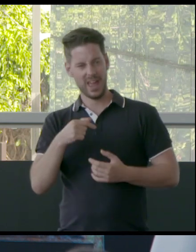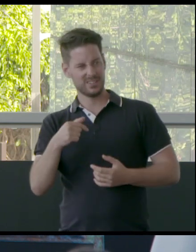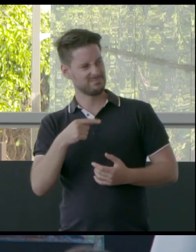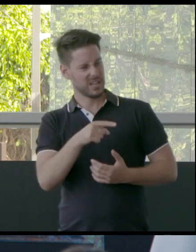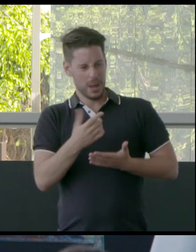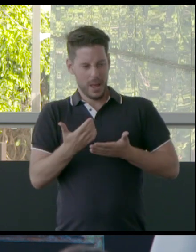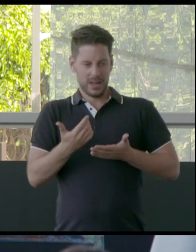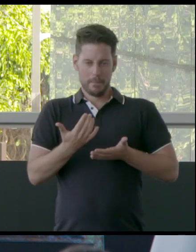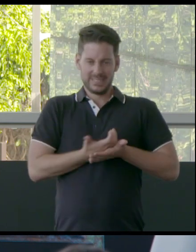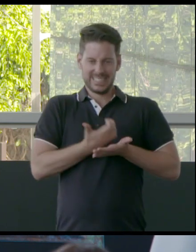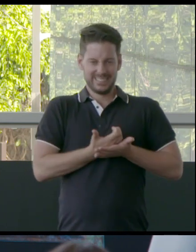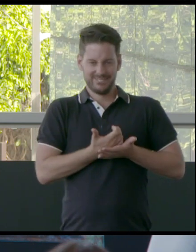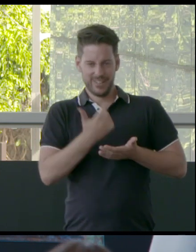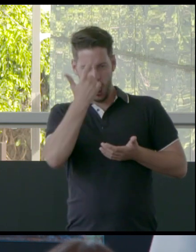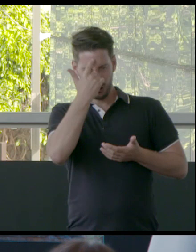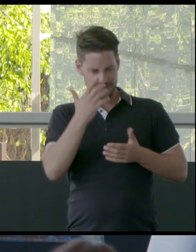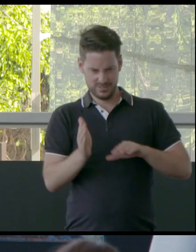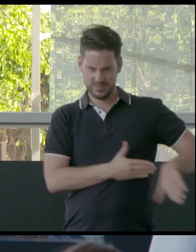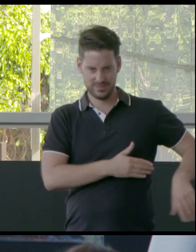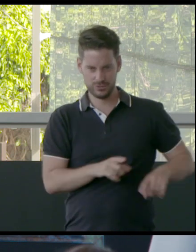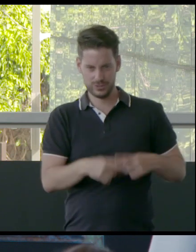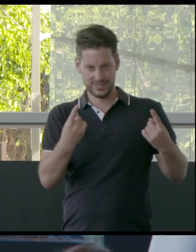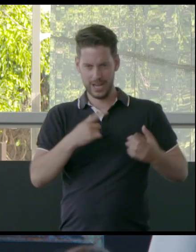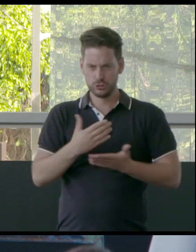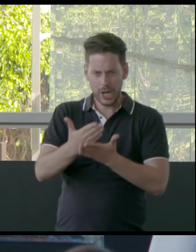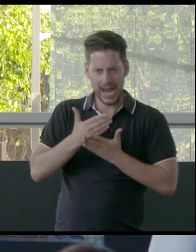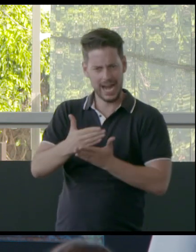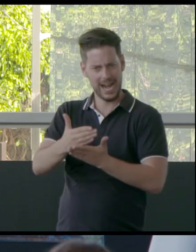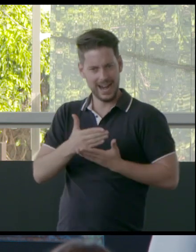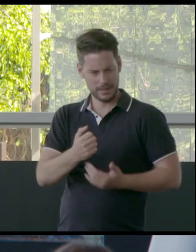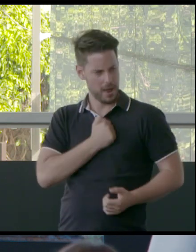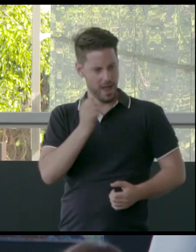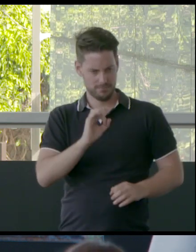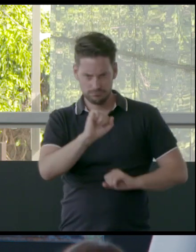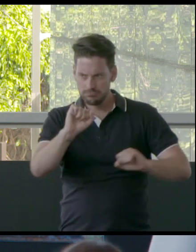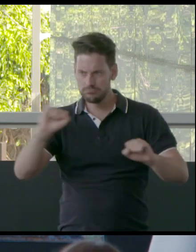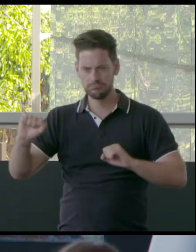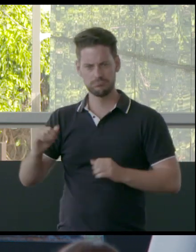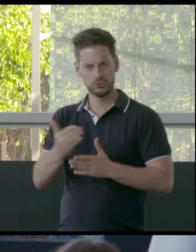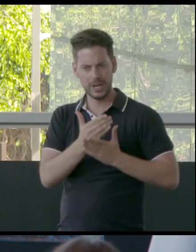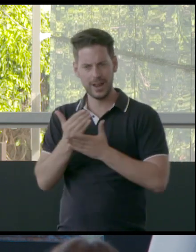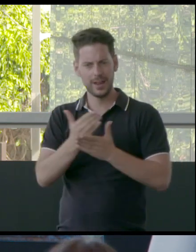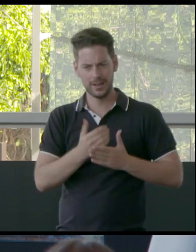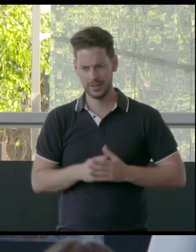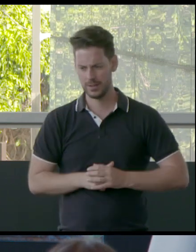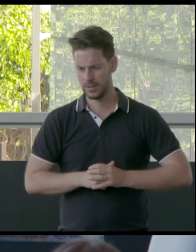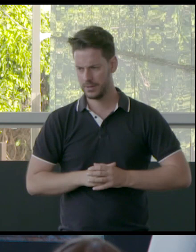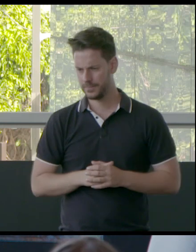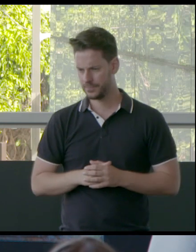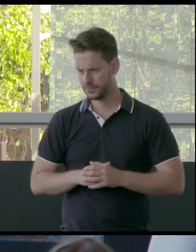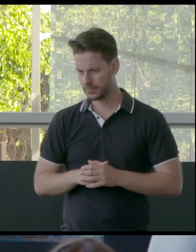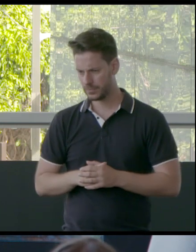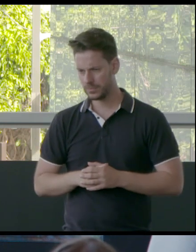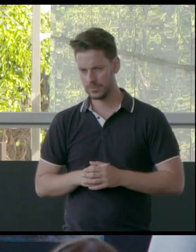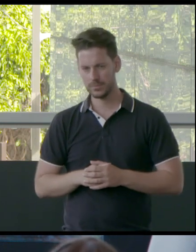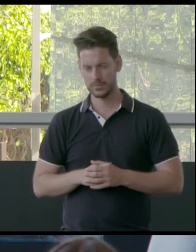that Aunty Aileen talks about so powerfully. And it's really critical reading to then, you know,